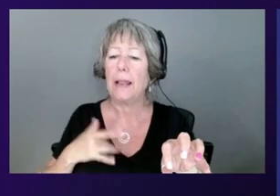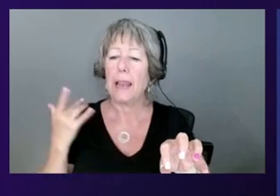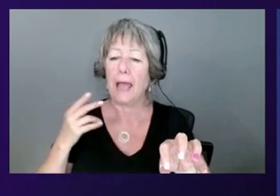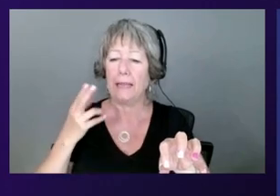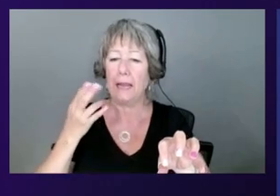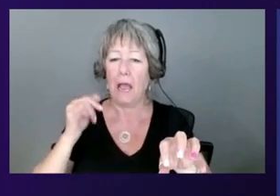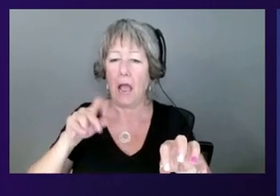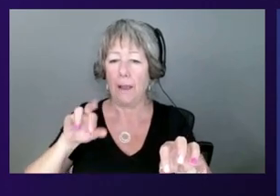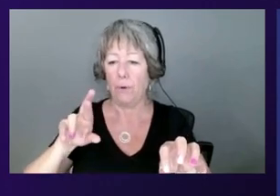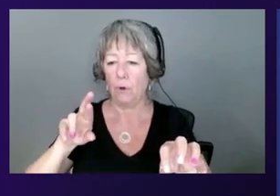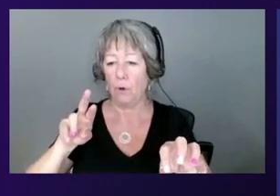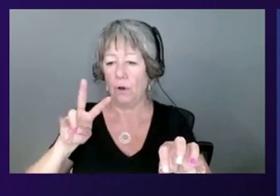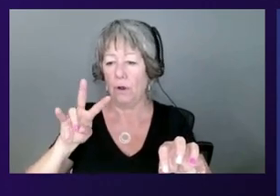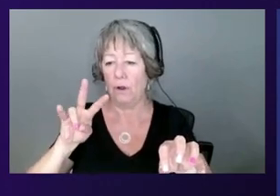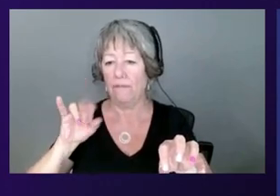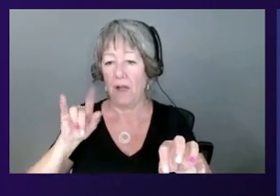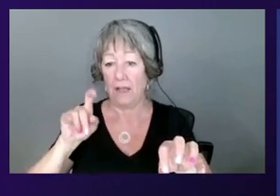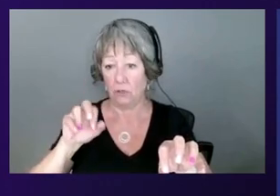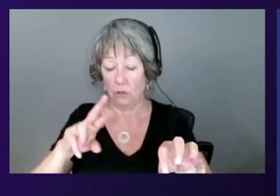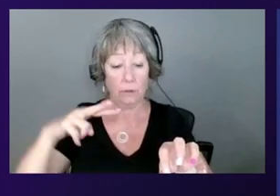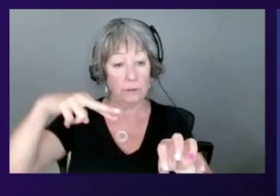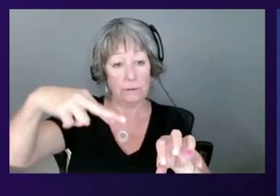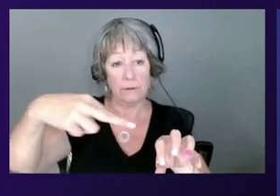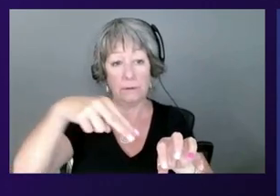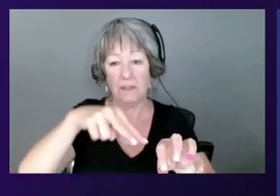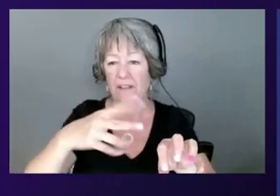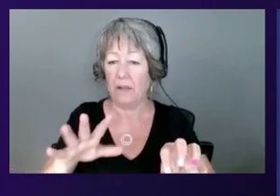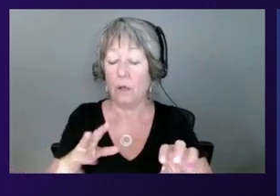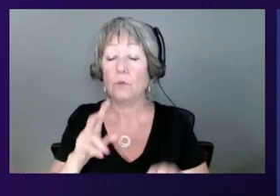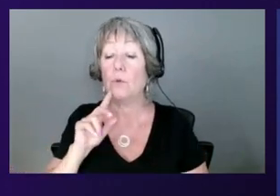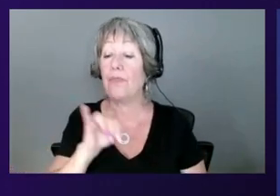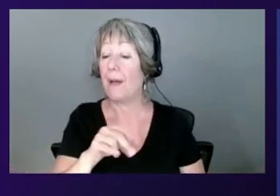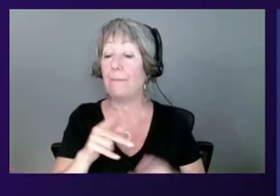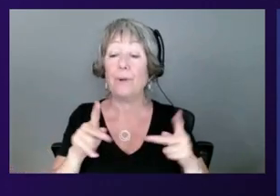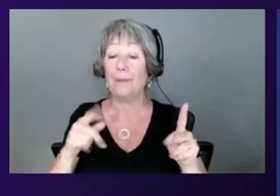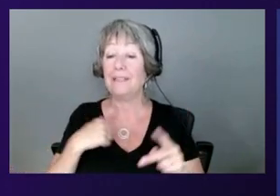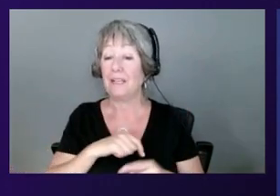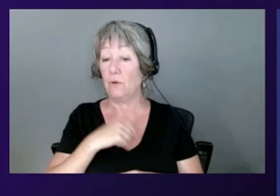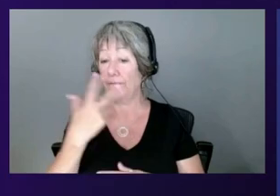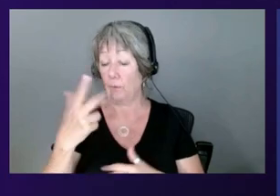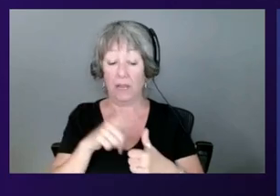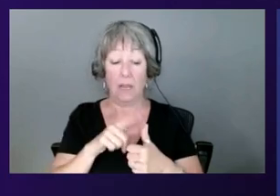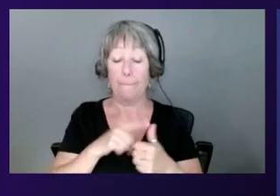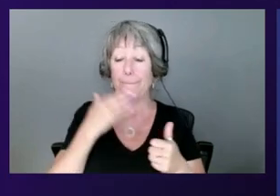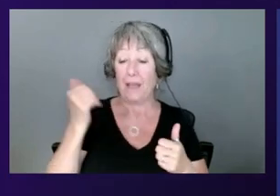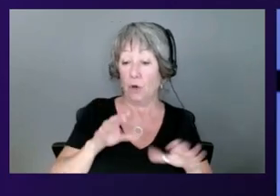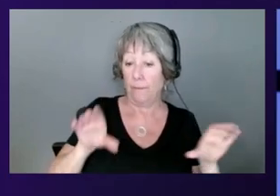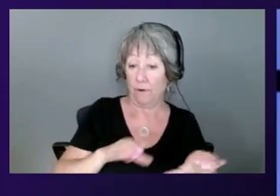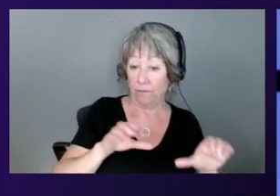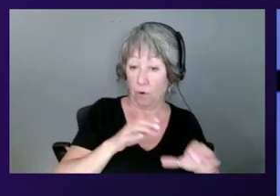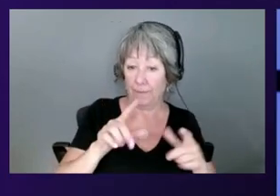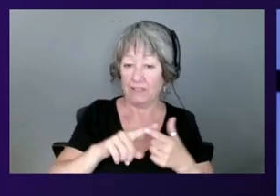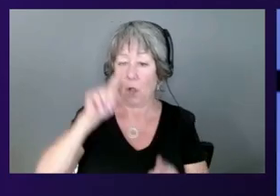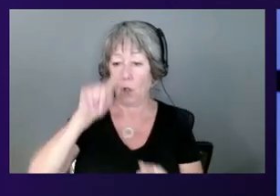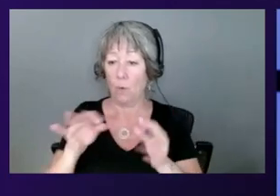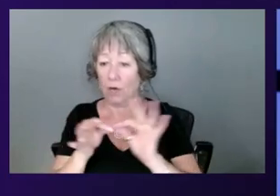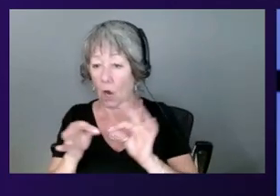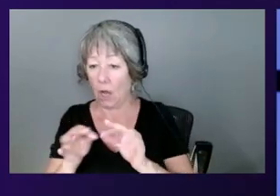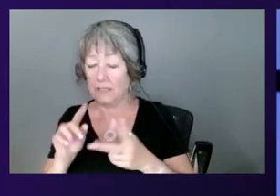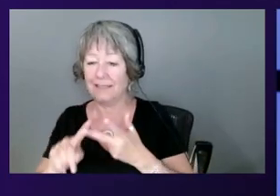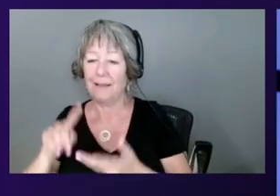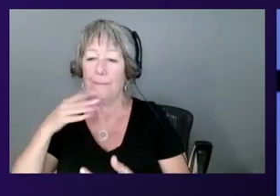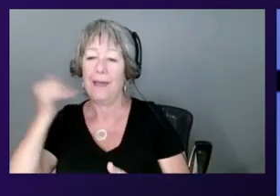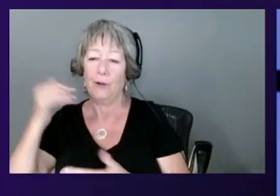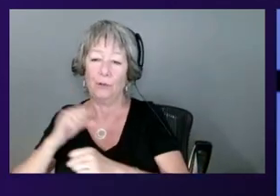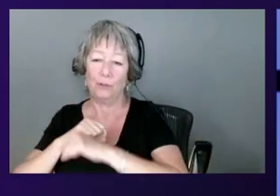this allows us to do is deliver three things to our customers. Better performance, lower cost, and increased security posture. We were very